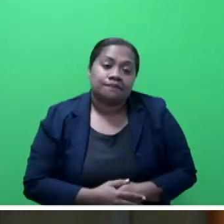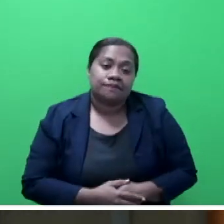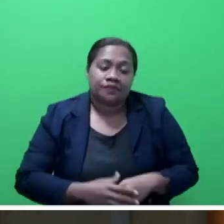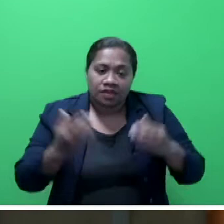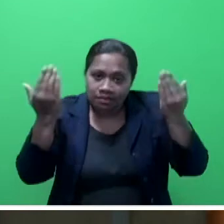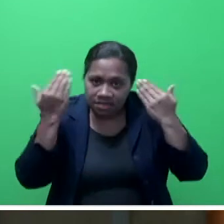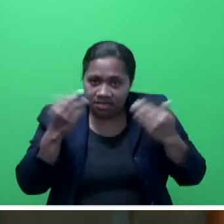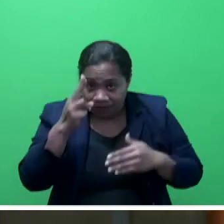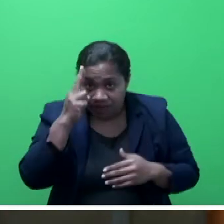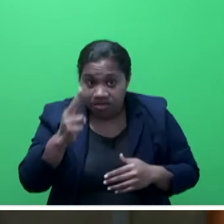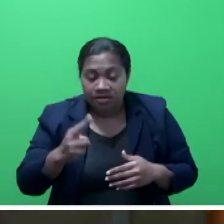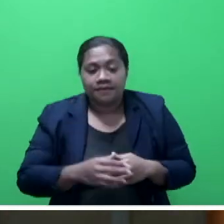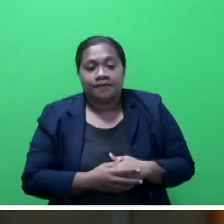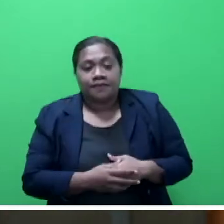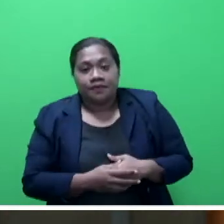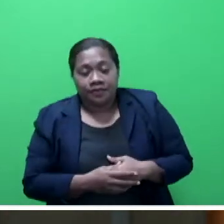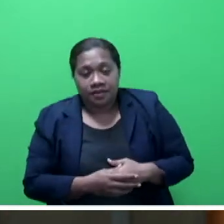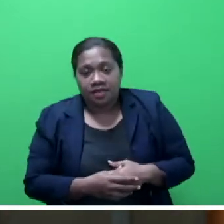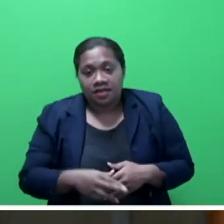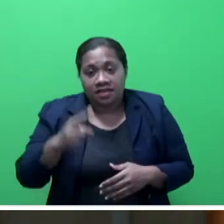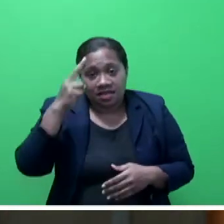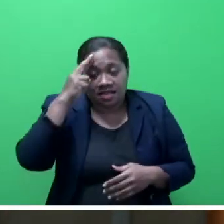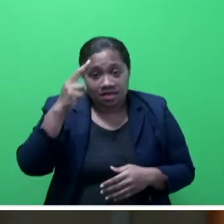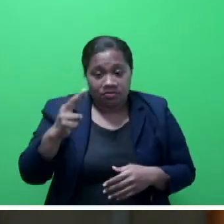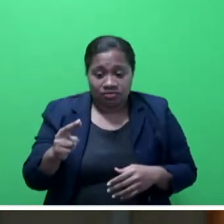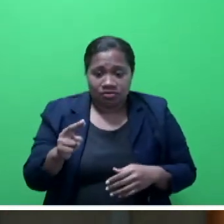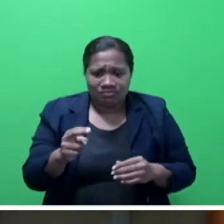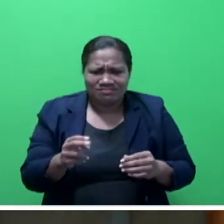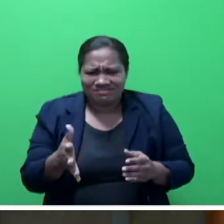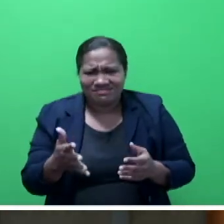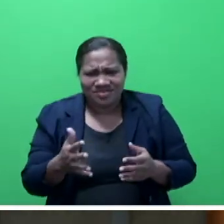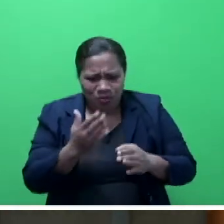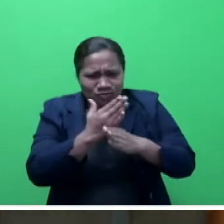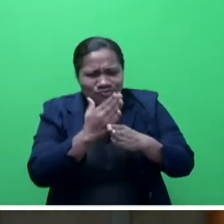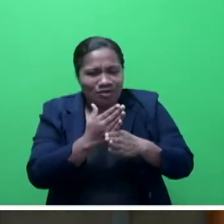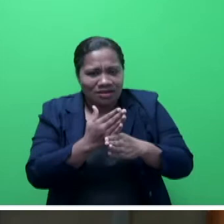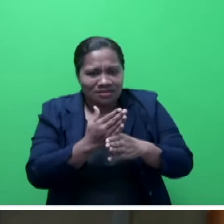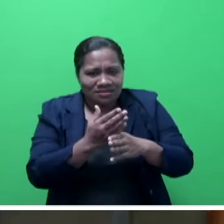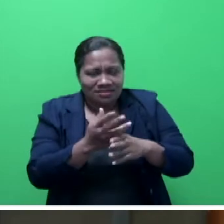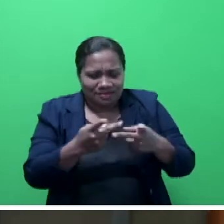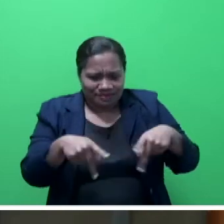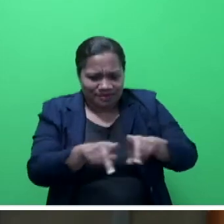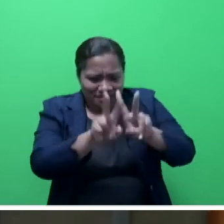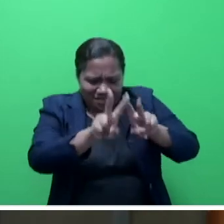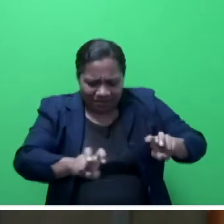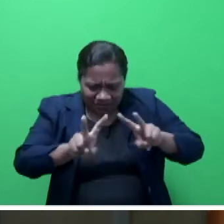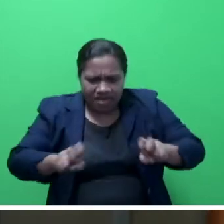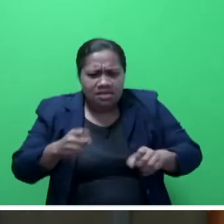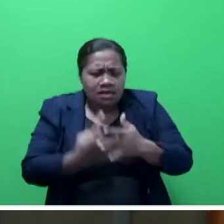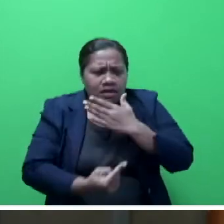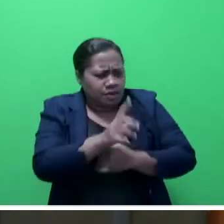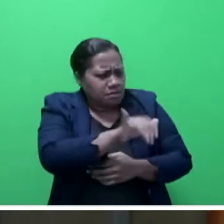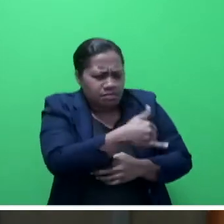the nationwide workplace survey that we undertook between May to June 2020,